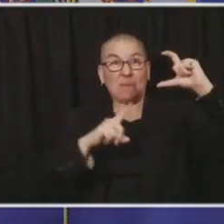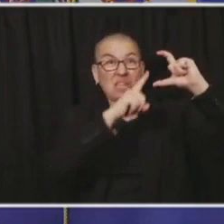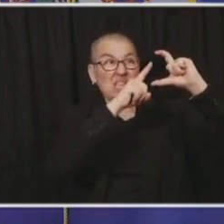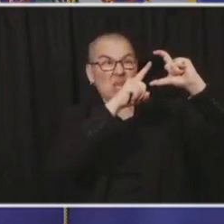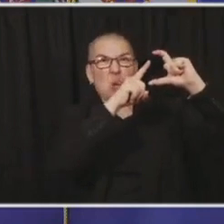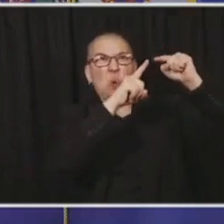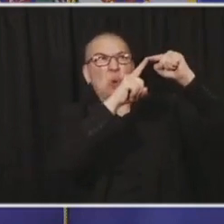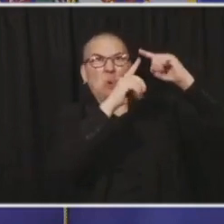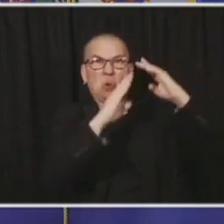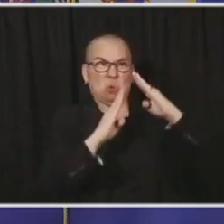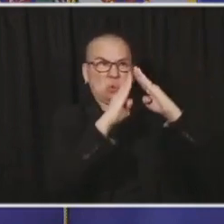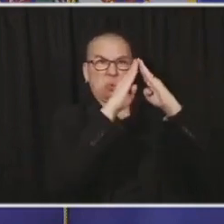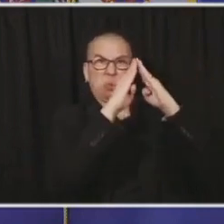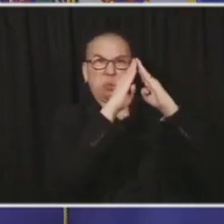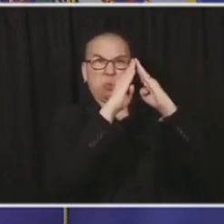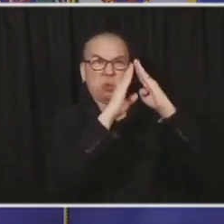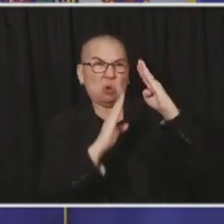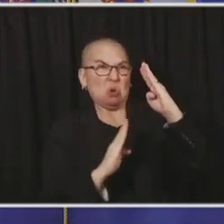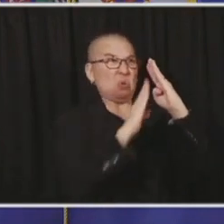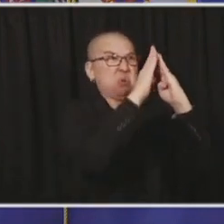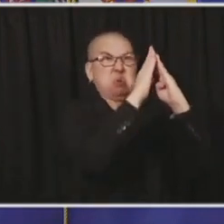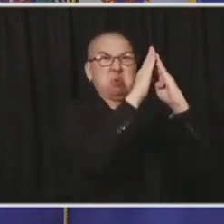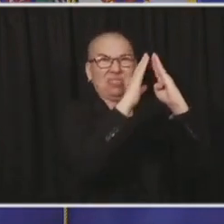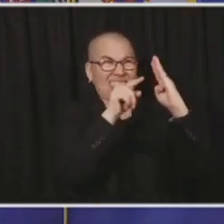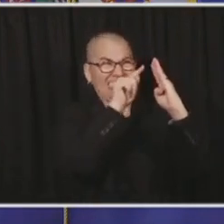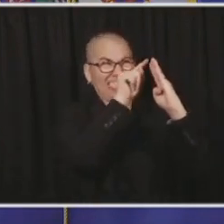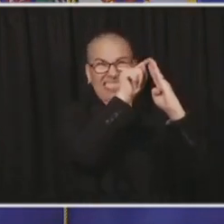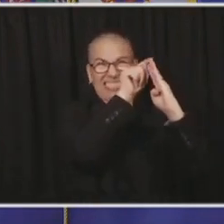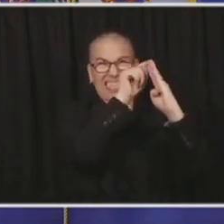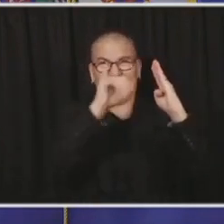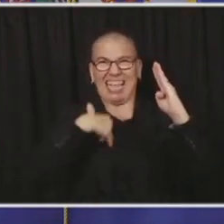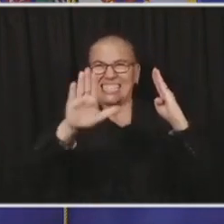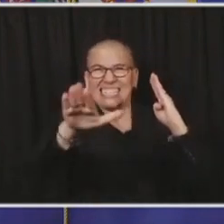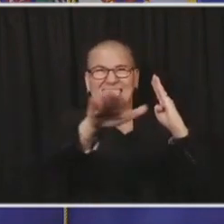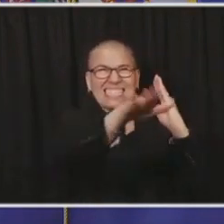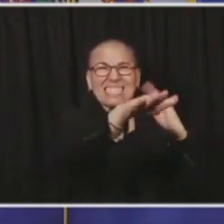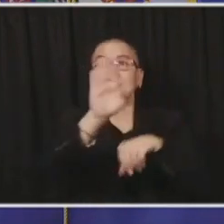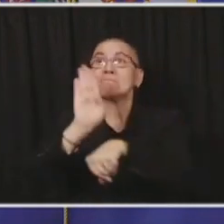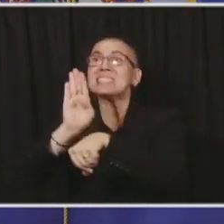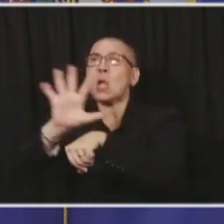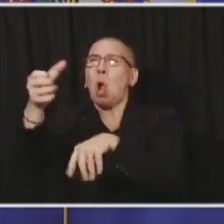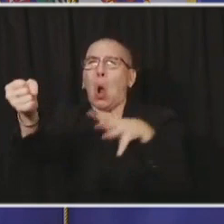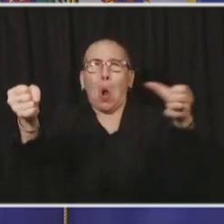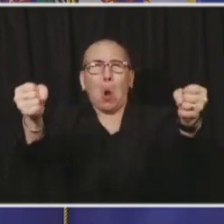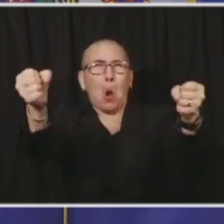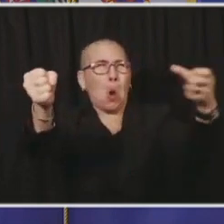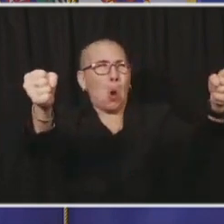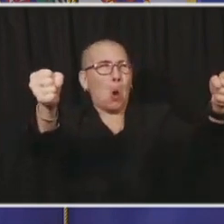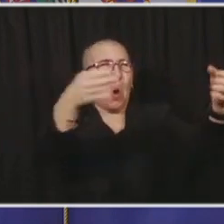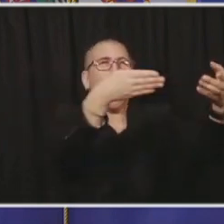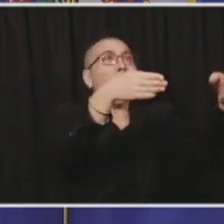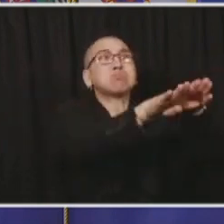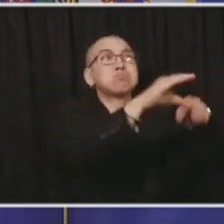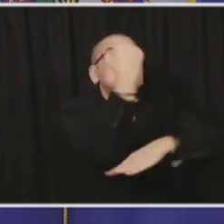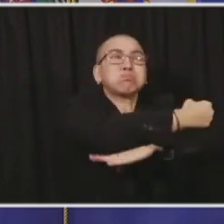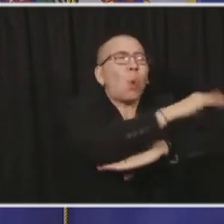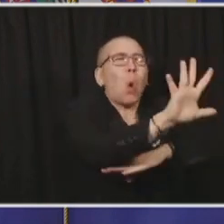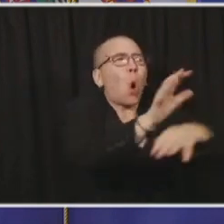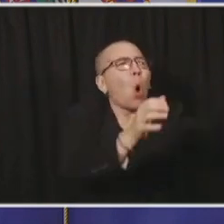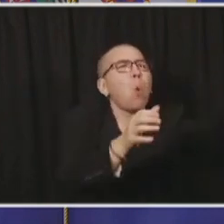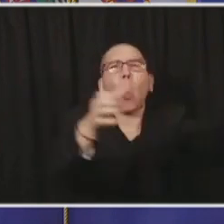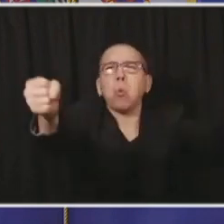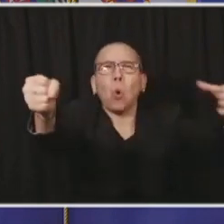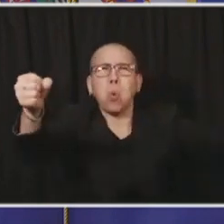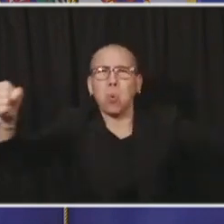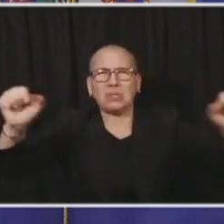is where we asked you to pause on November 18th. It's where we asked folks to make very difficult decisions about not being with their